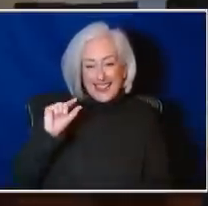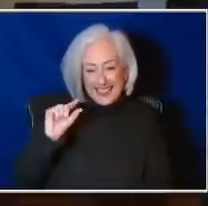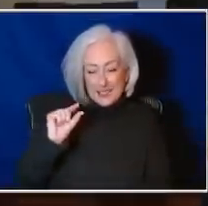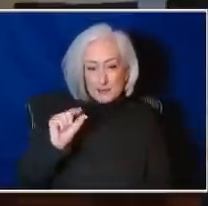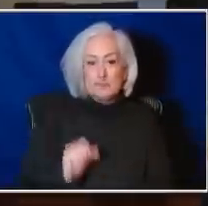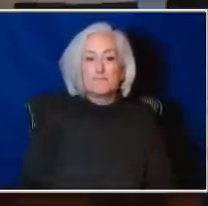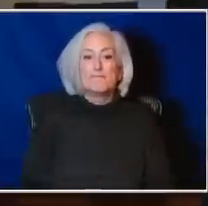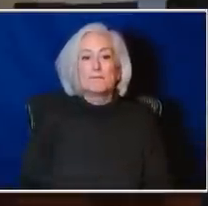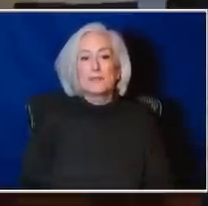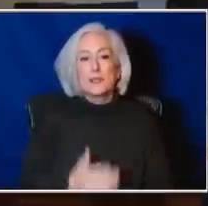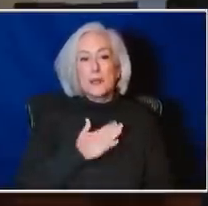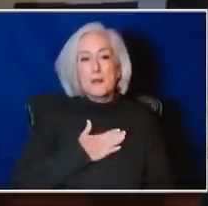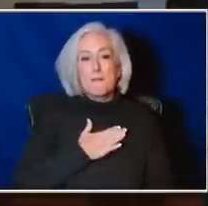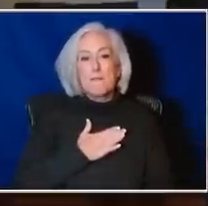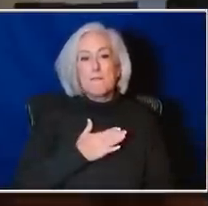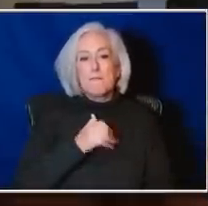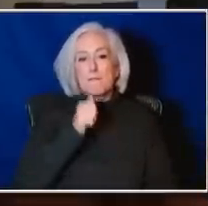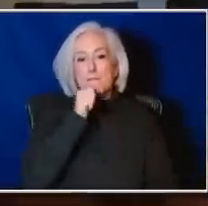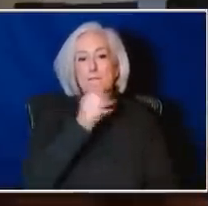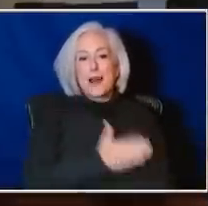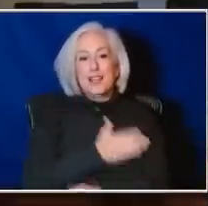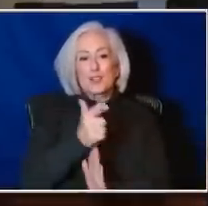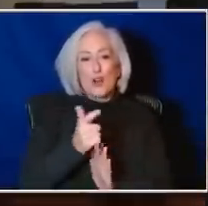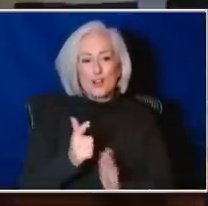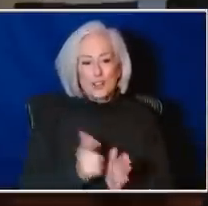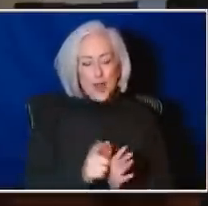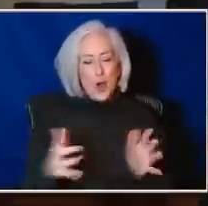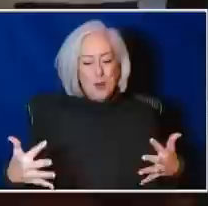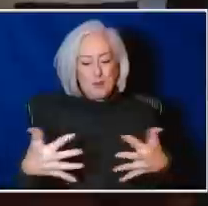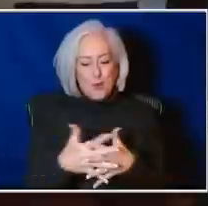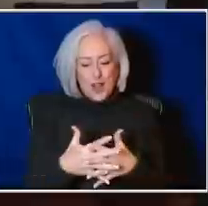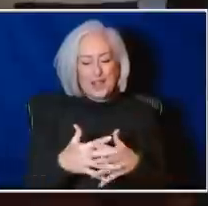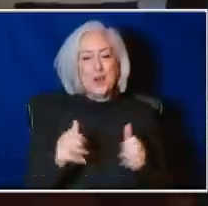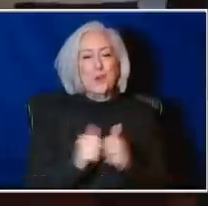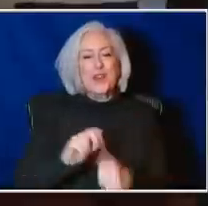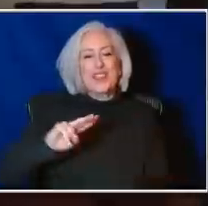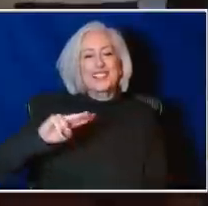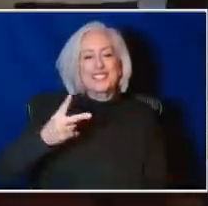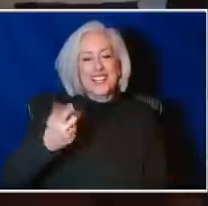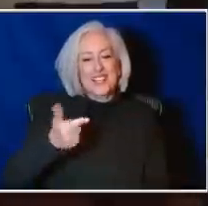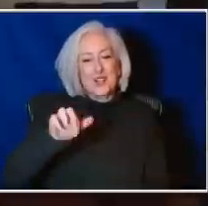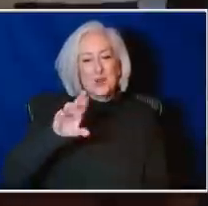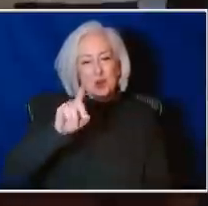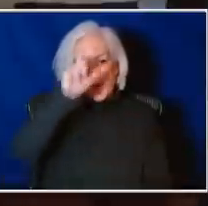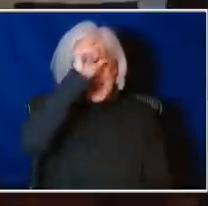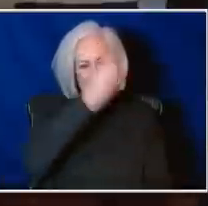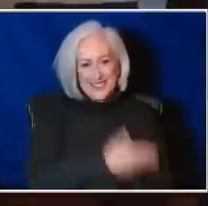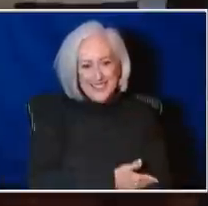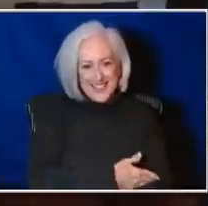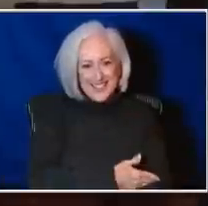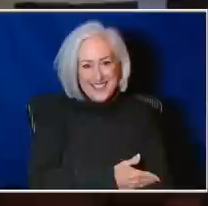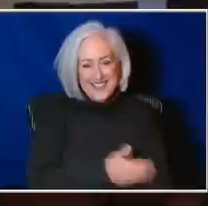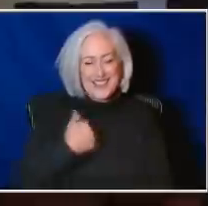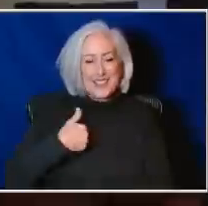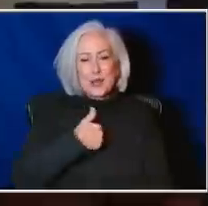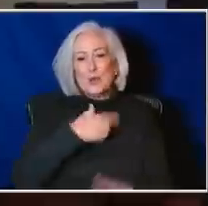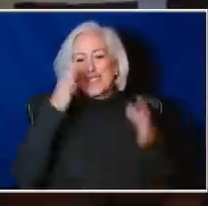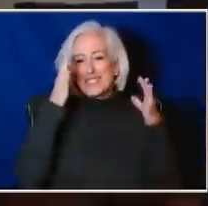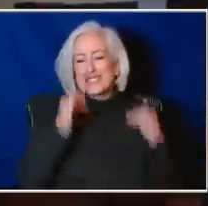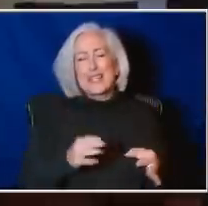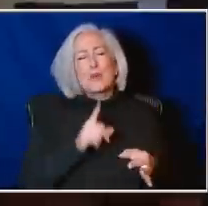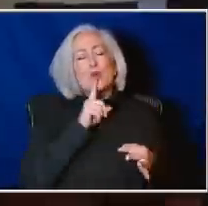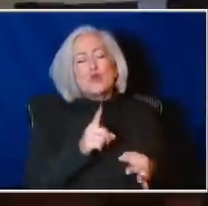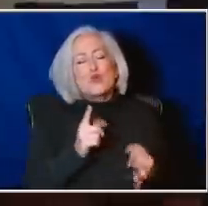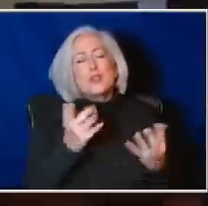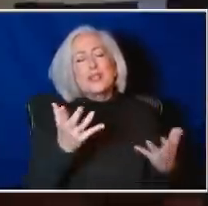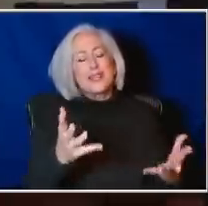daughter-in-law is pregnant with our second grandson. And we decided as badly as we want to see them that this was